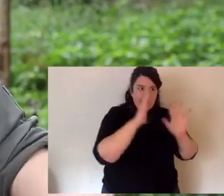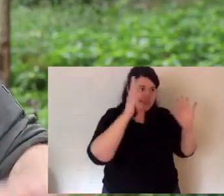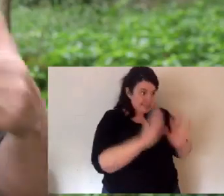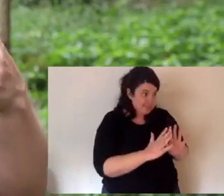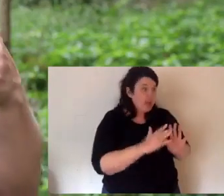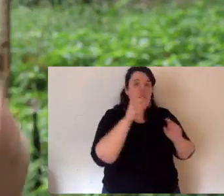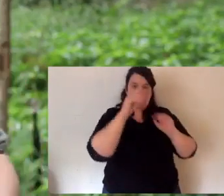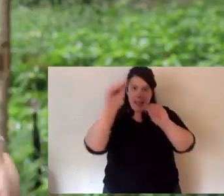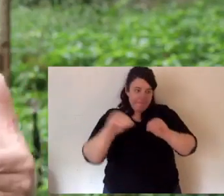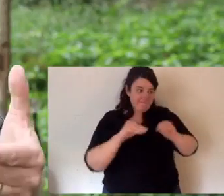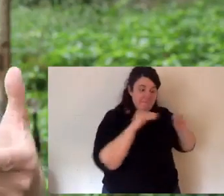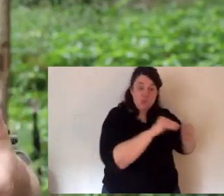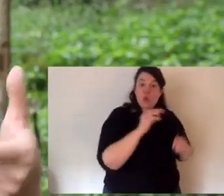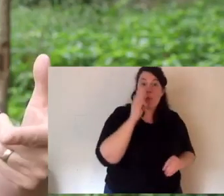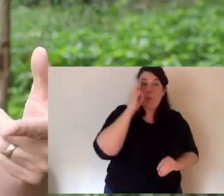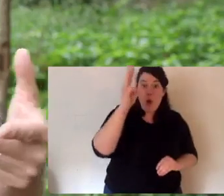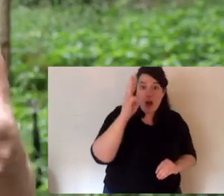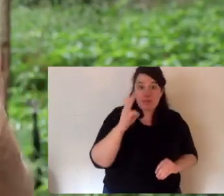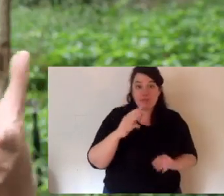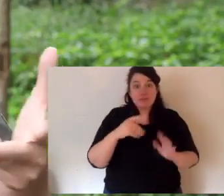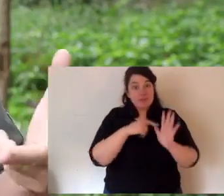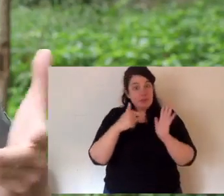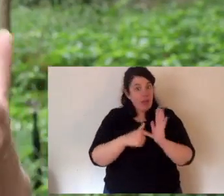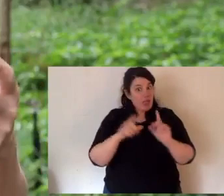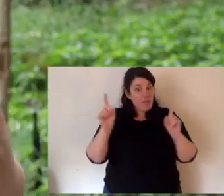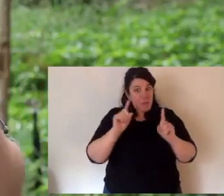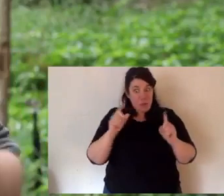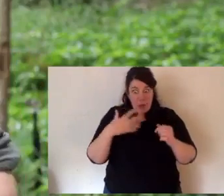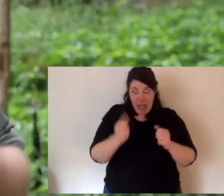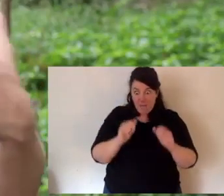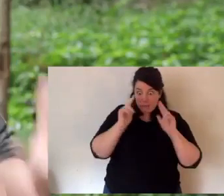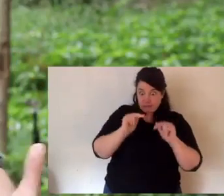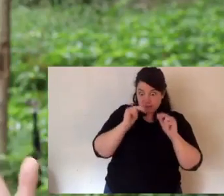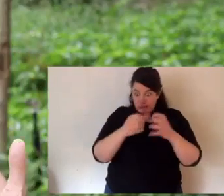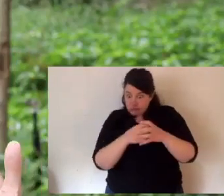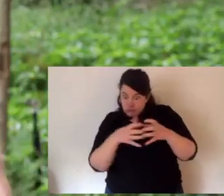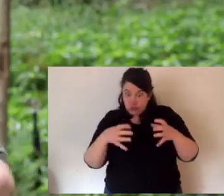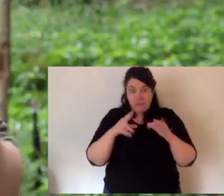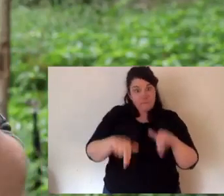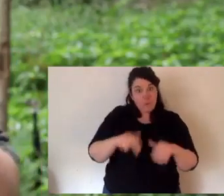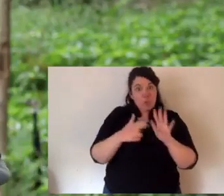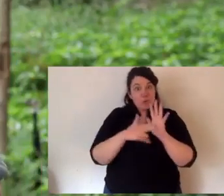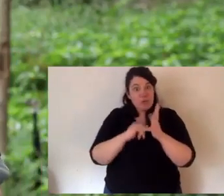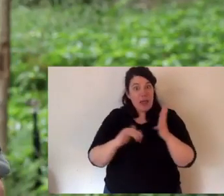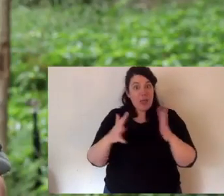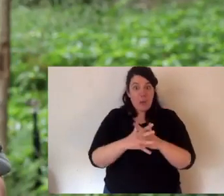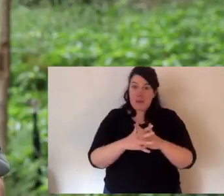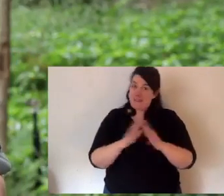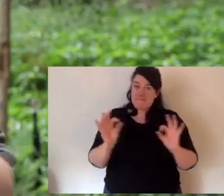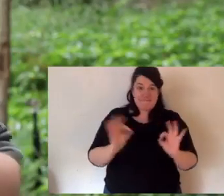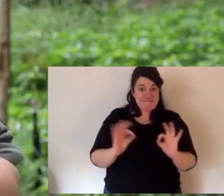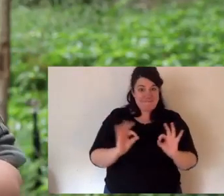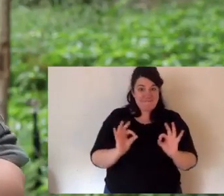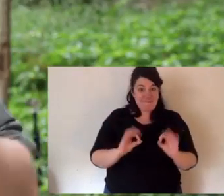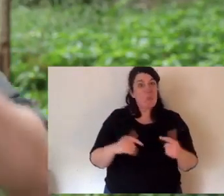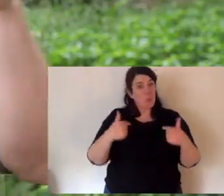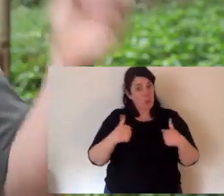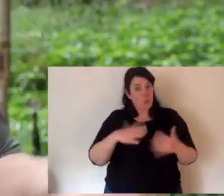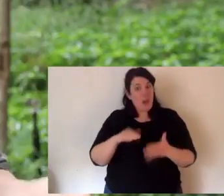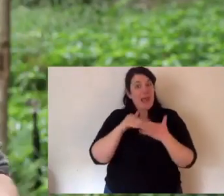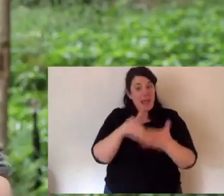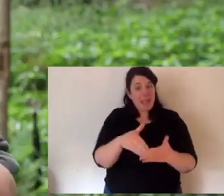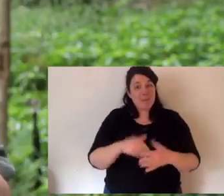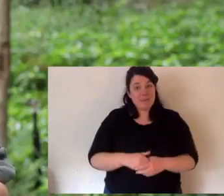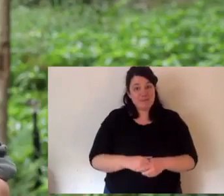put them out and the threats of the feral fox, the feral cat and fires have all been addressed. But at the present time, there isn't a